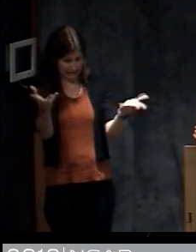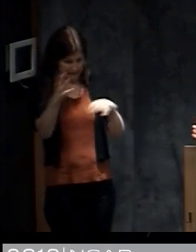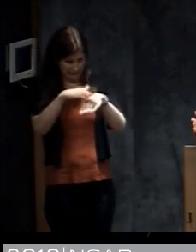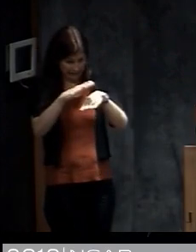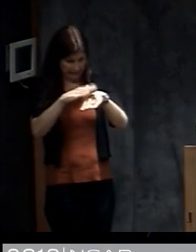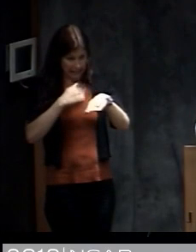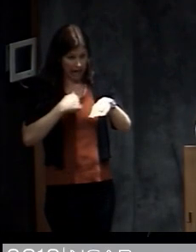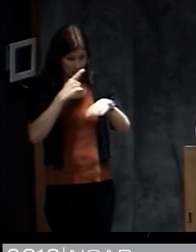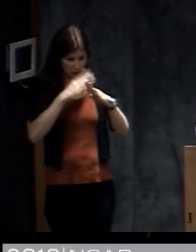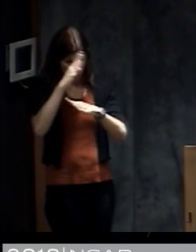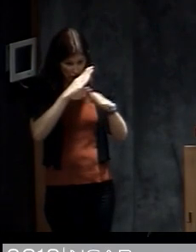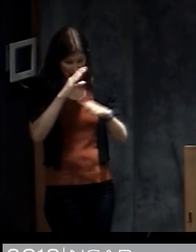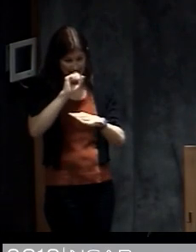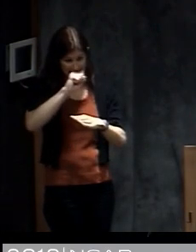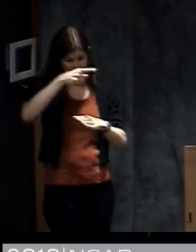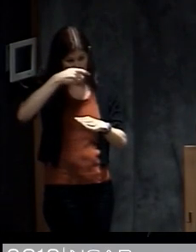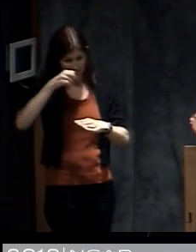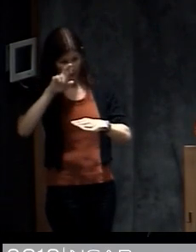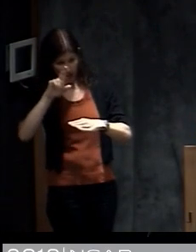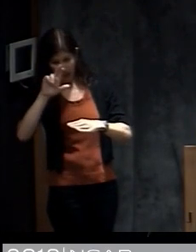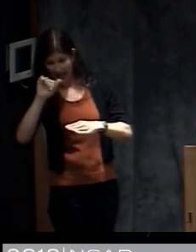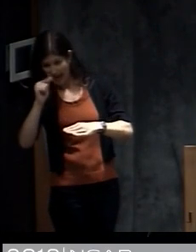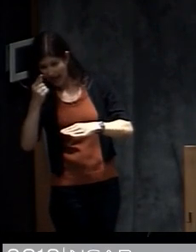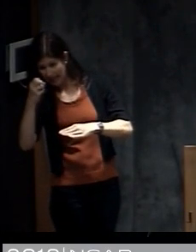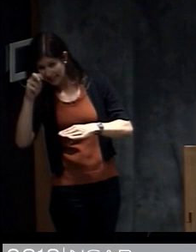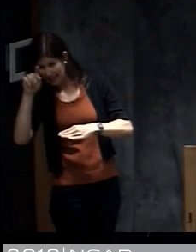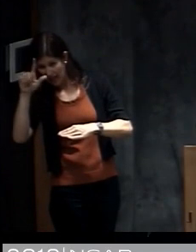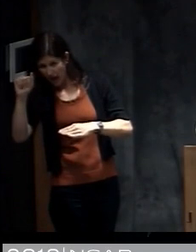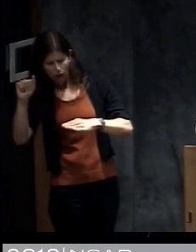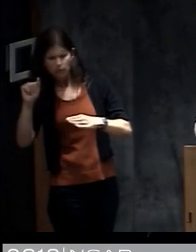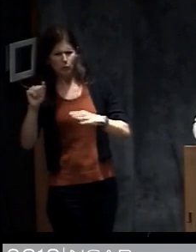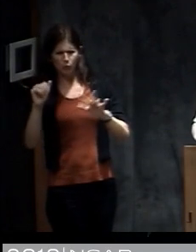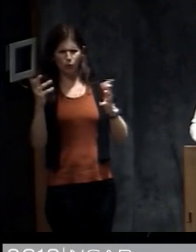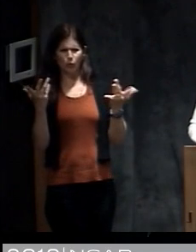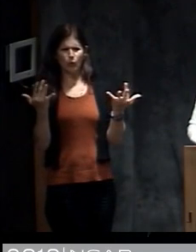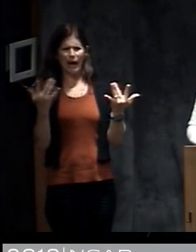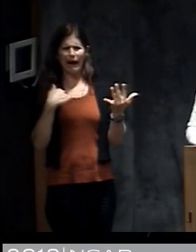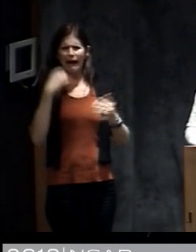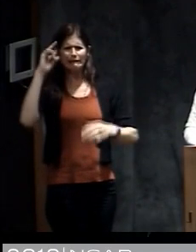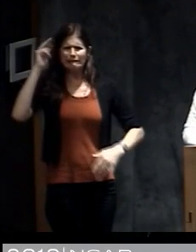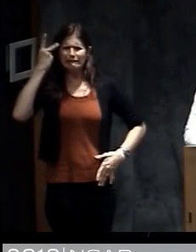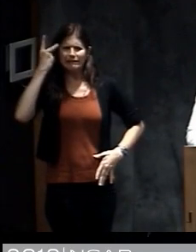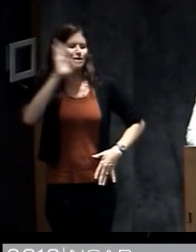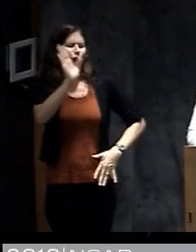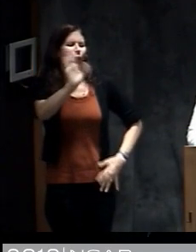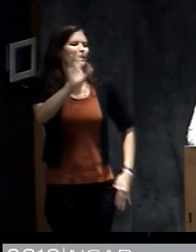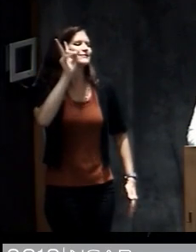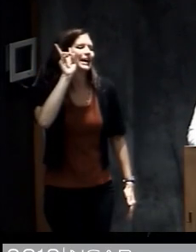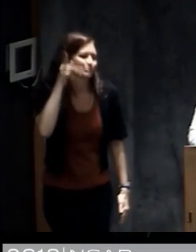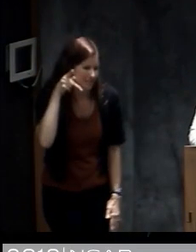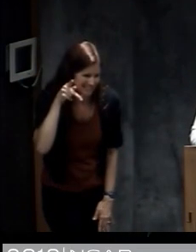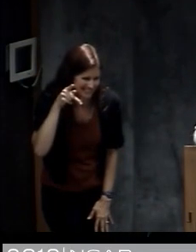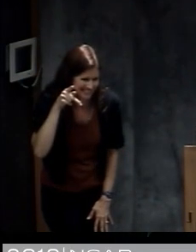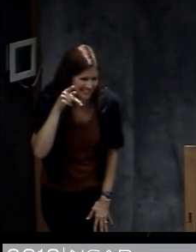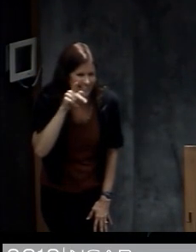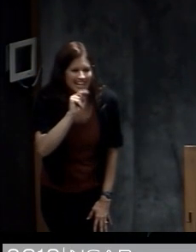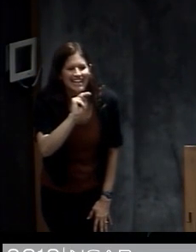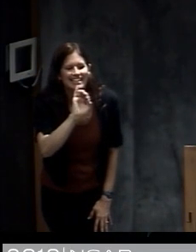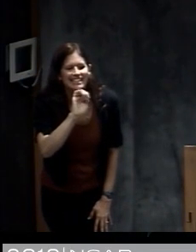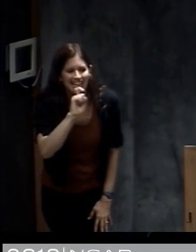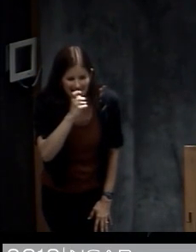this I was worried that Spiro Agnew was president and I totally misunderstood all of history. But he was just vice president. It talks about Nixon down below.